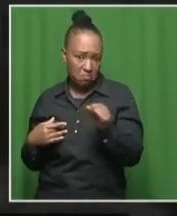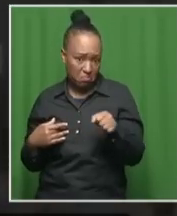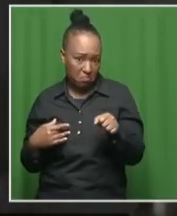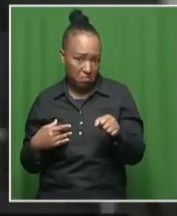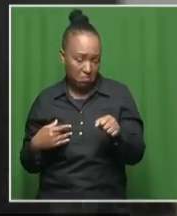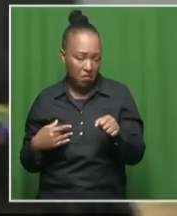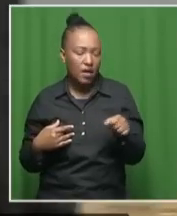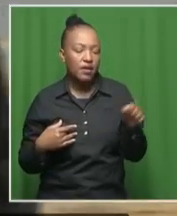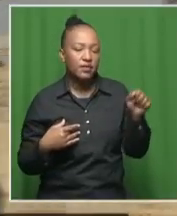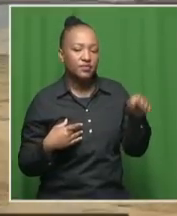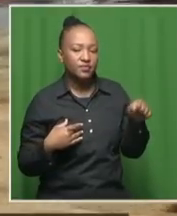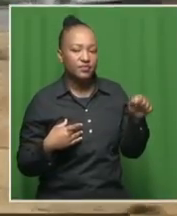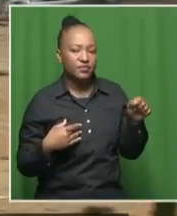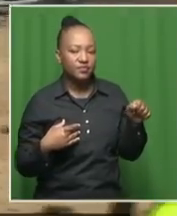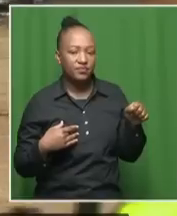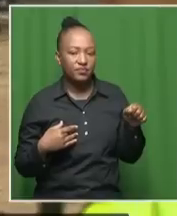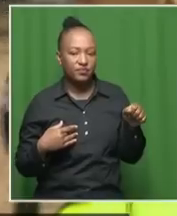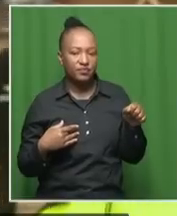Yes.